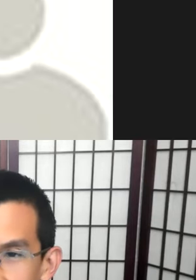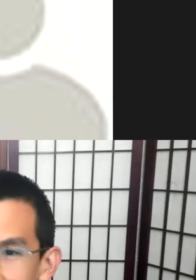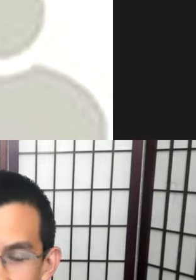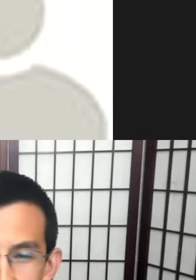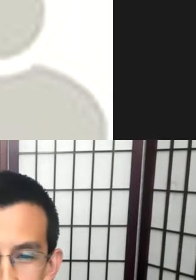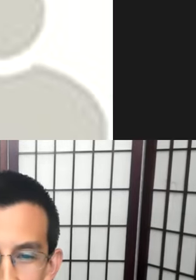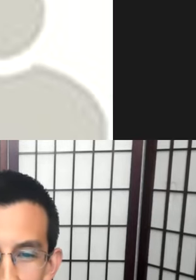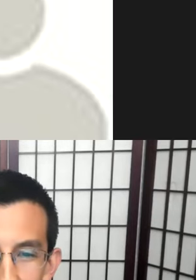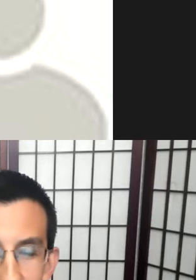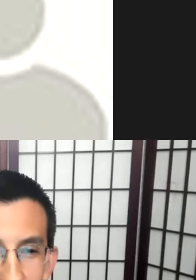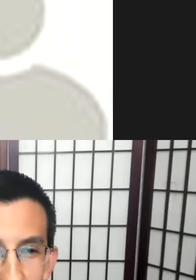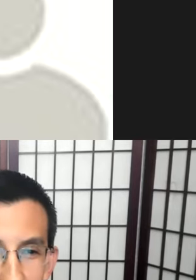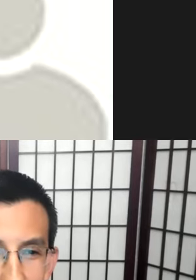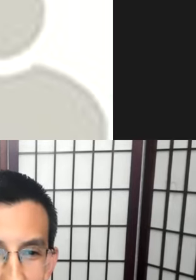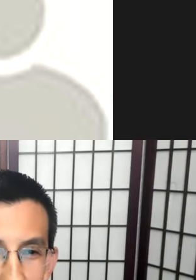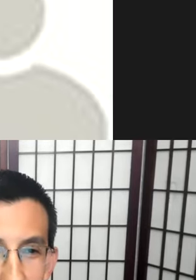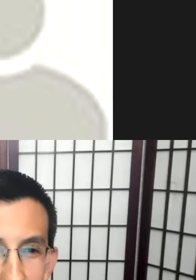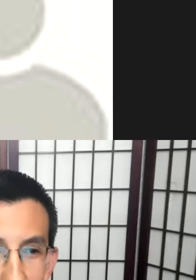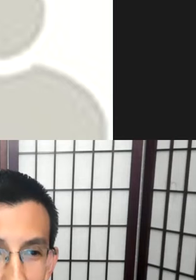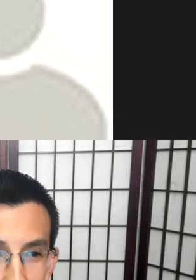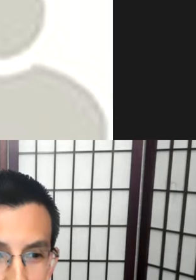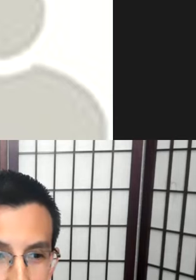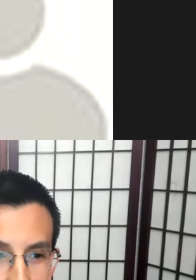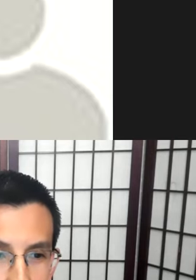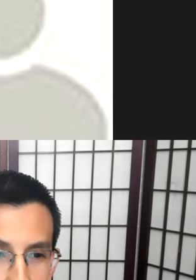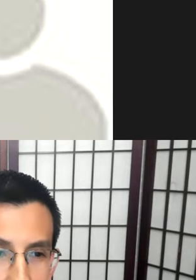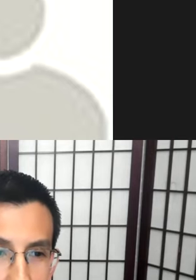as well as in a number of the talk stories and some of the papers.